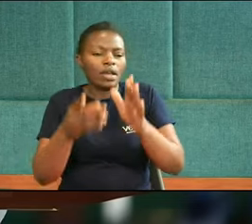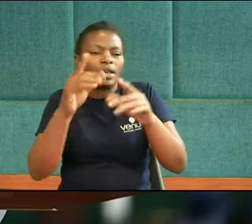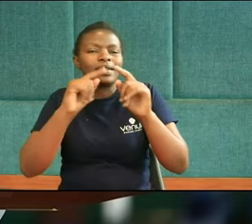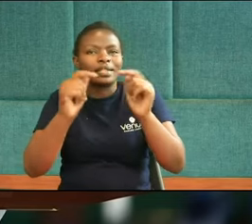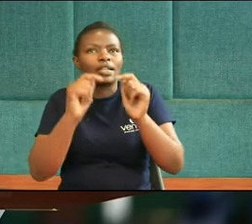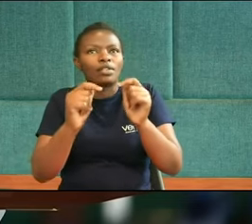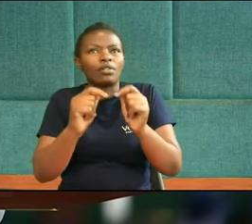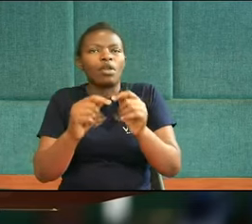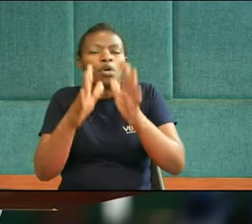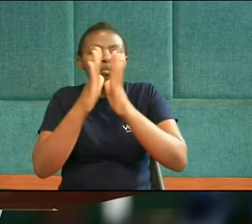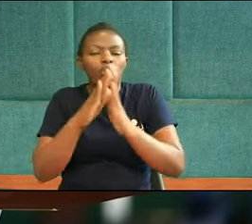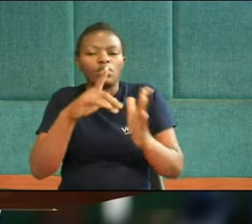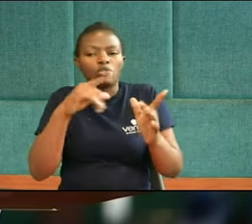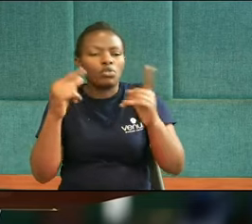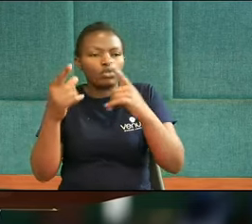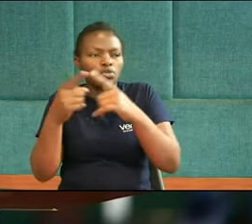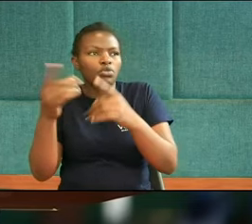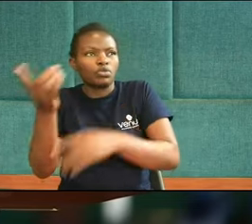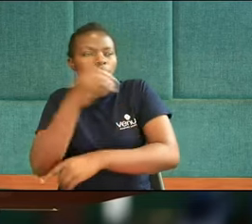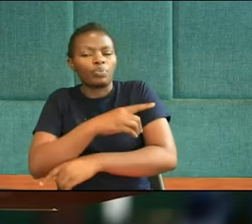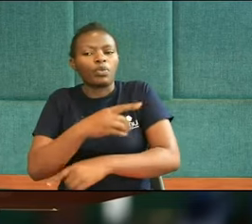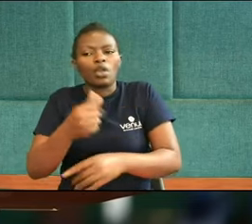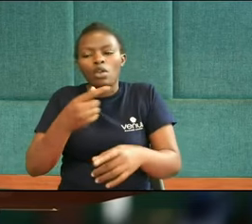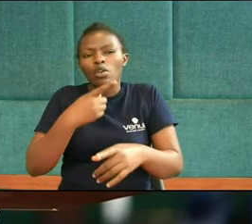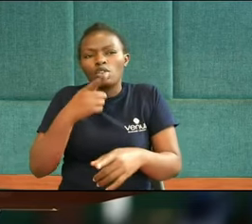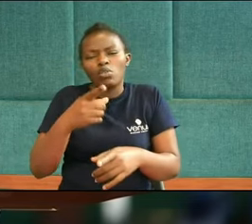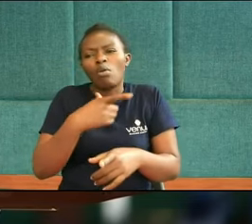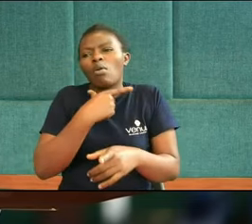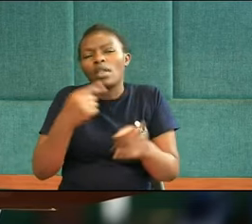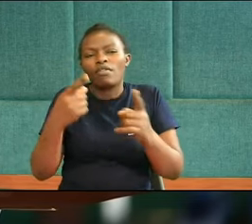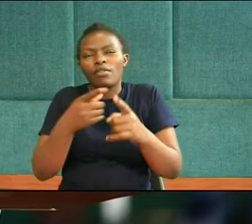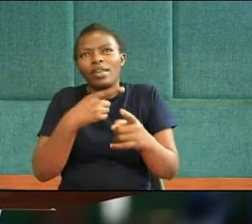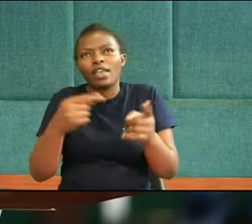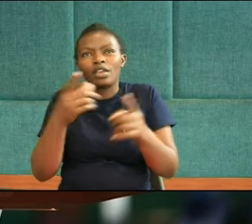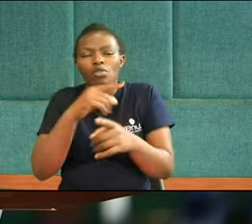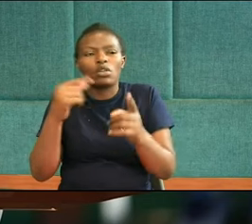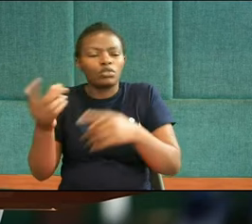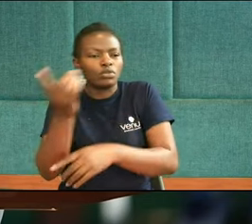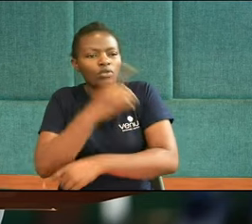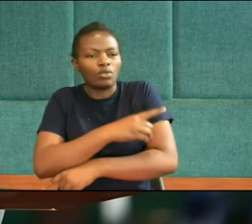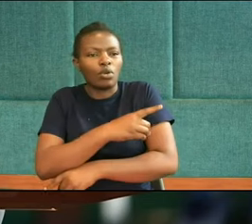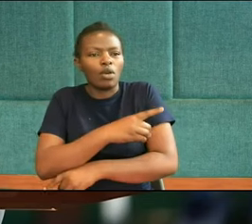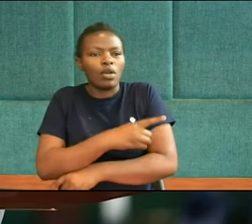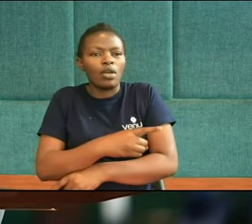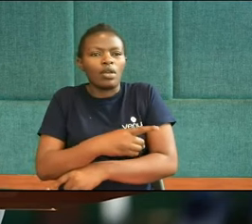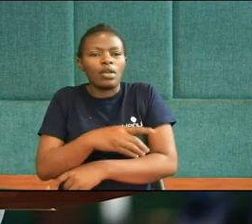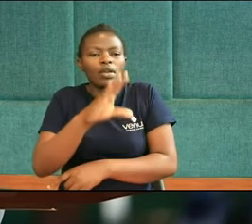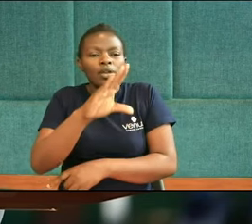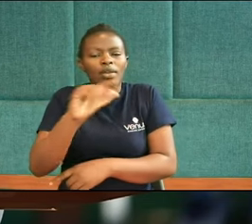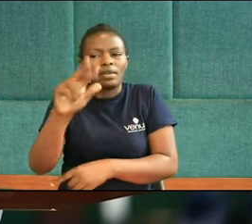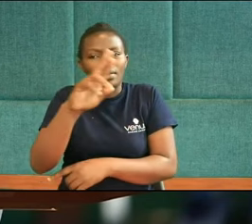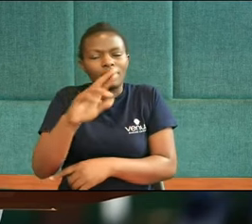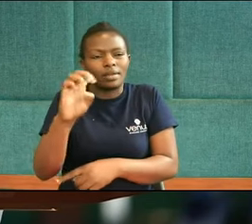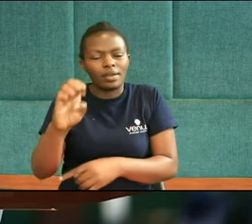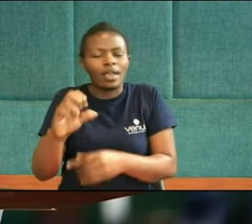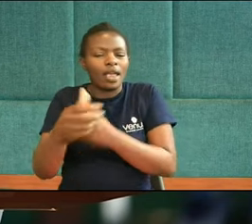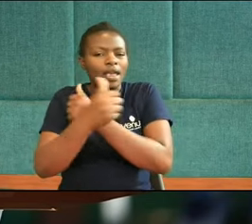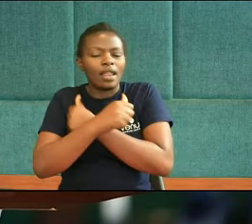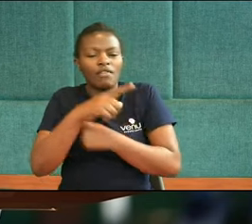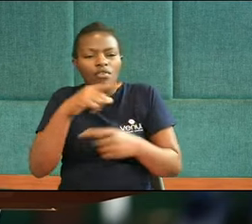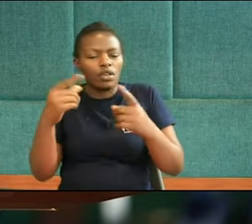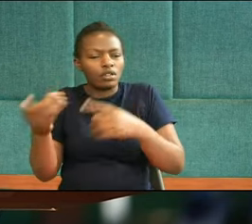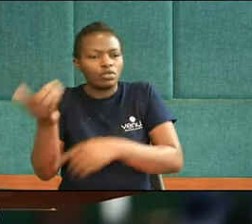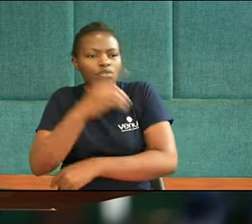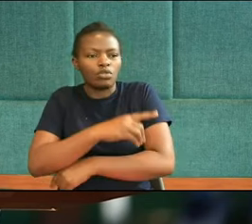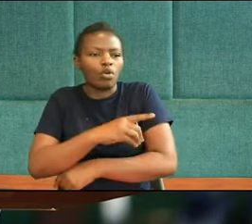character, Kia. Do you like going to school? Kia loved her school so much on the island of Dominica that she prayed and prayed